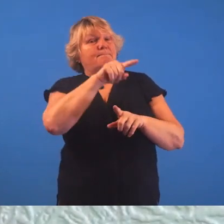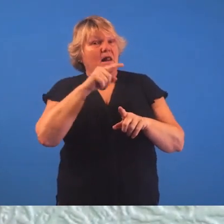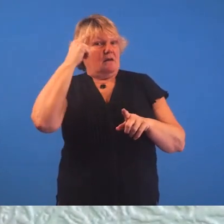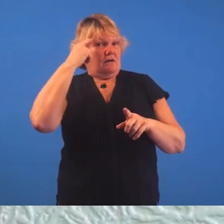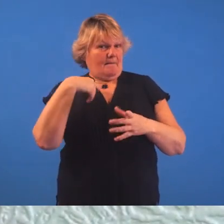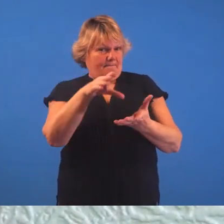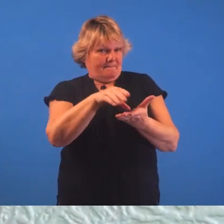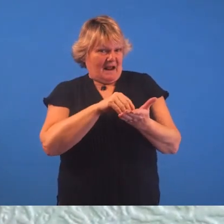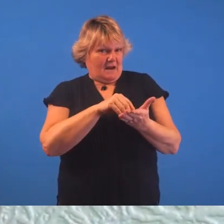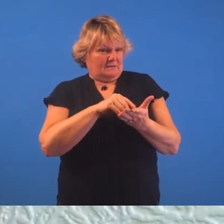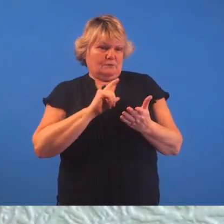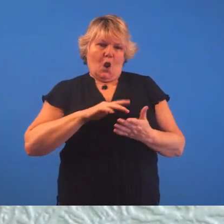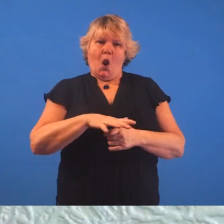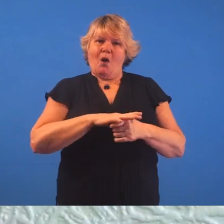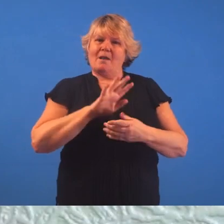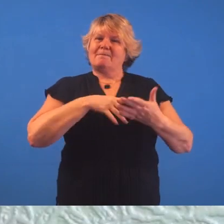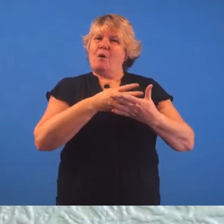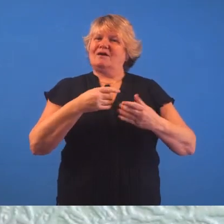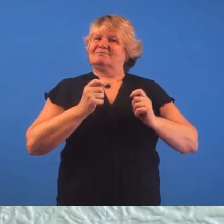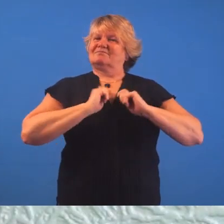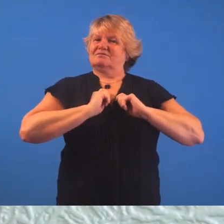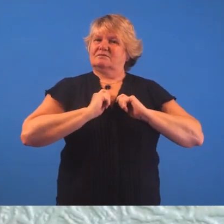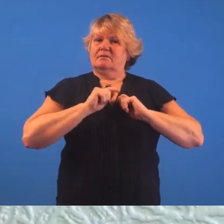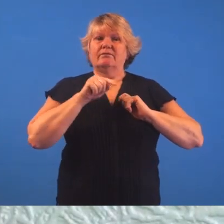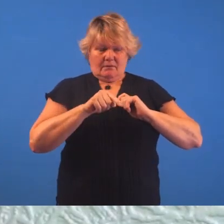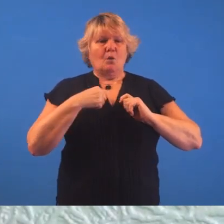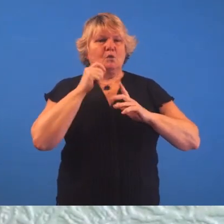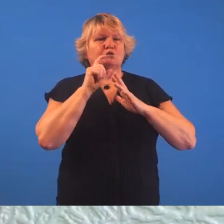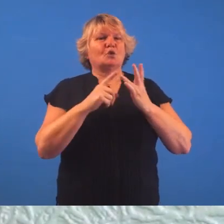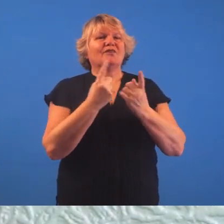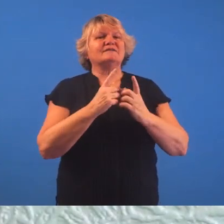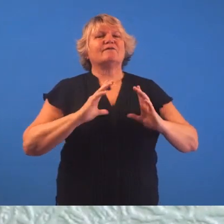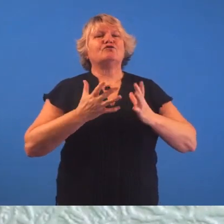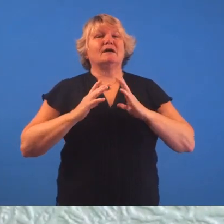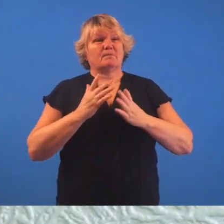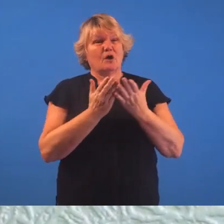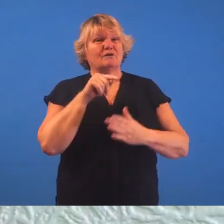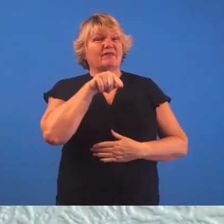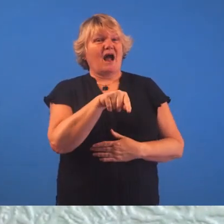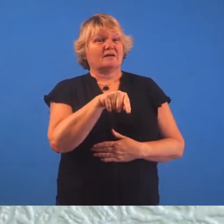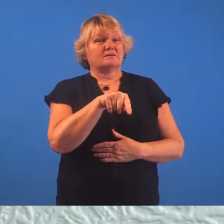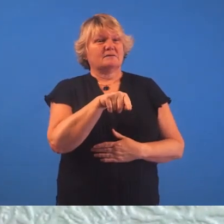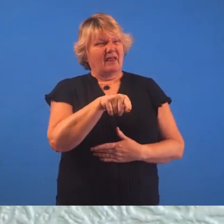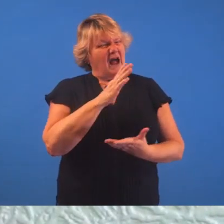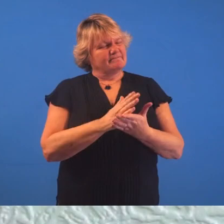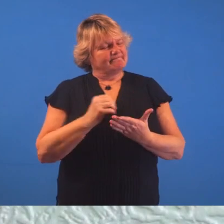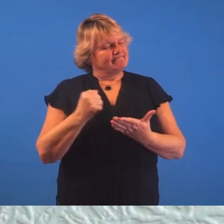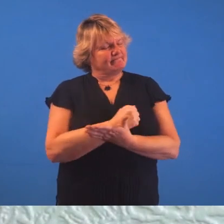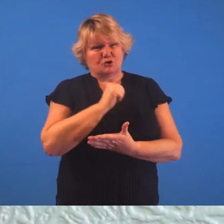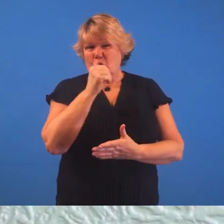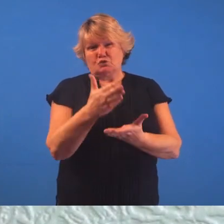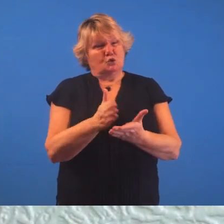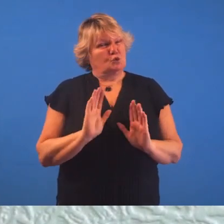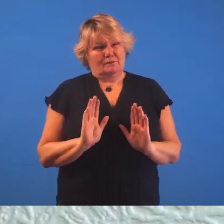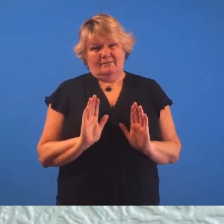I get paid for being a local poet laureate as well and that I'll be able to do things for free as part of that, which sadly isn't